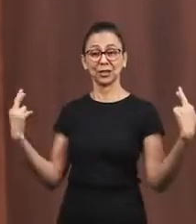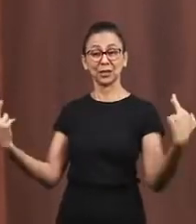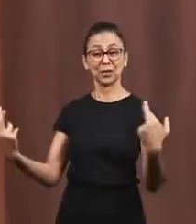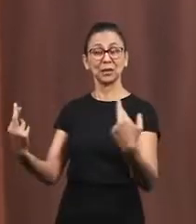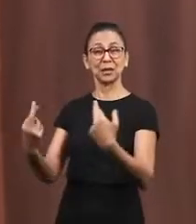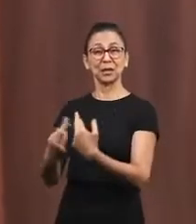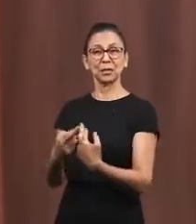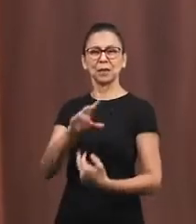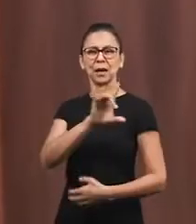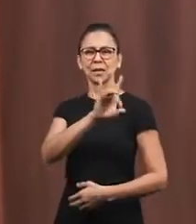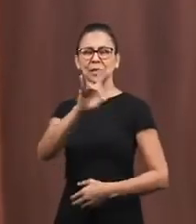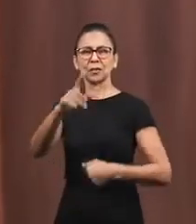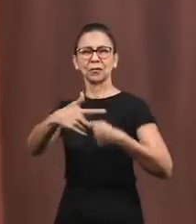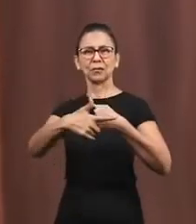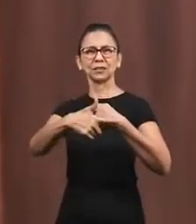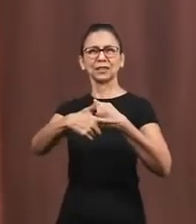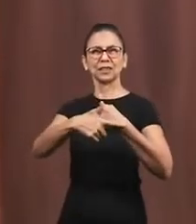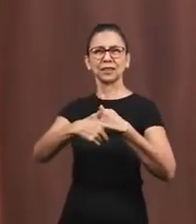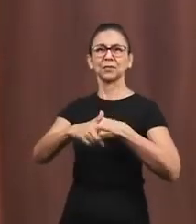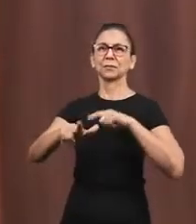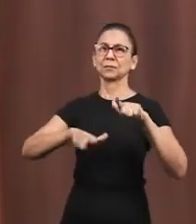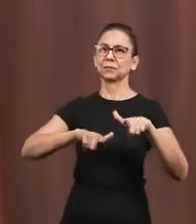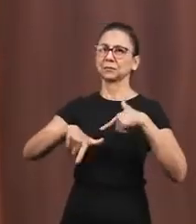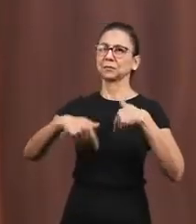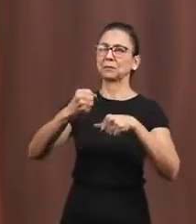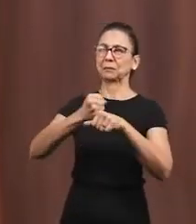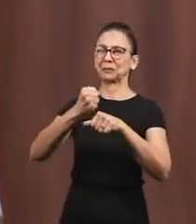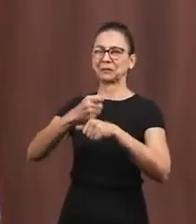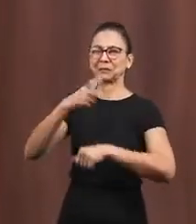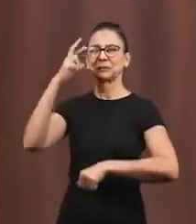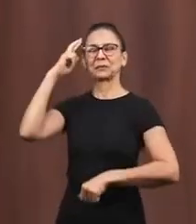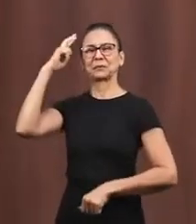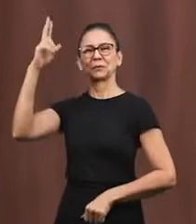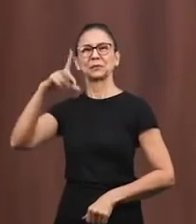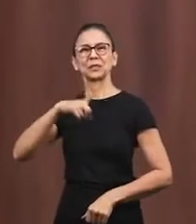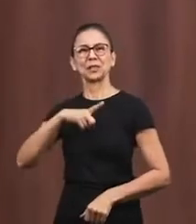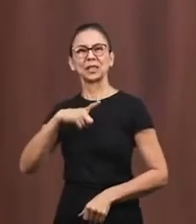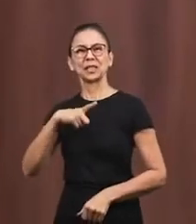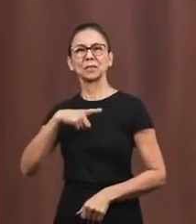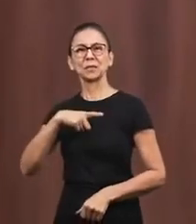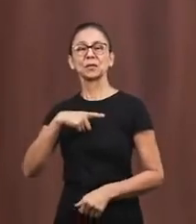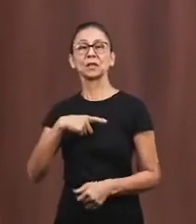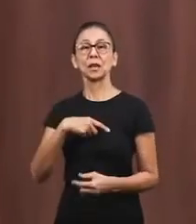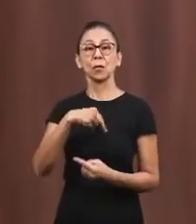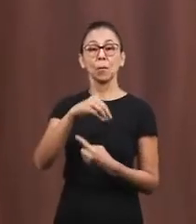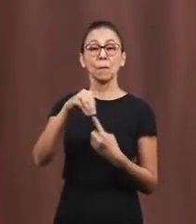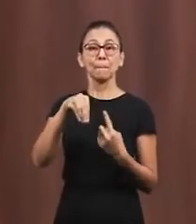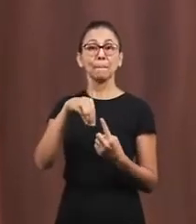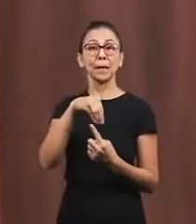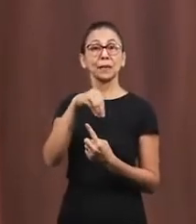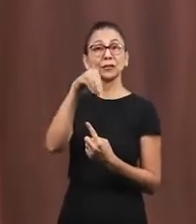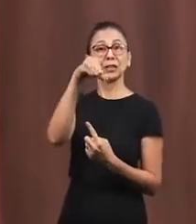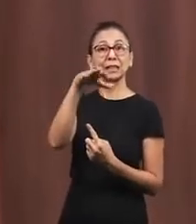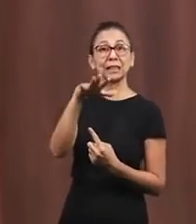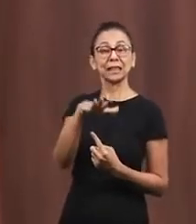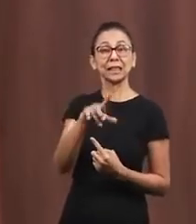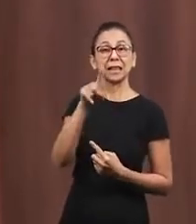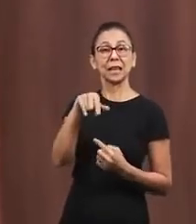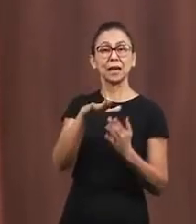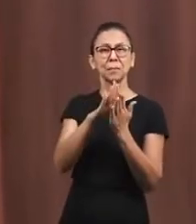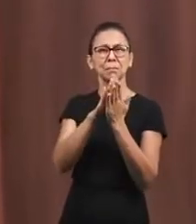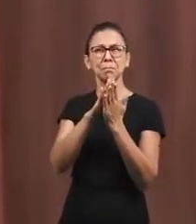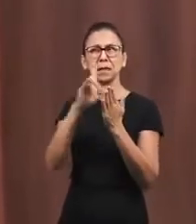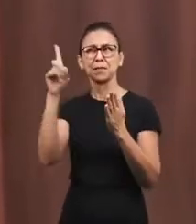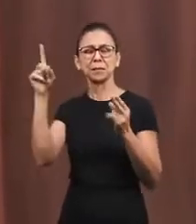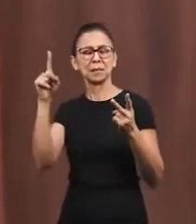in church in the body of Christ everyone with their own job working for the Lord we have our